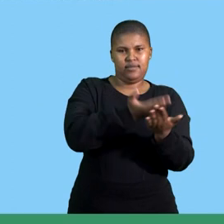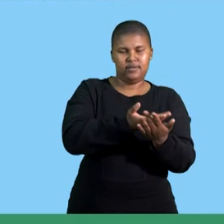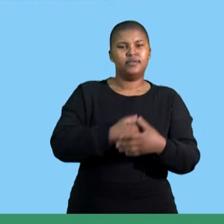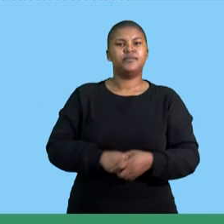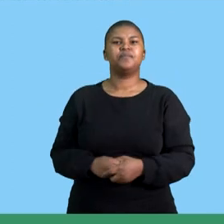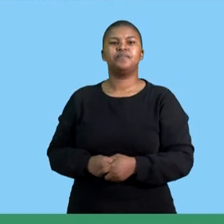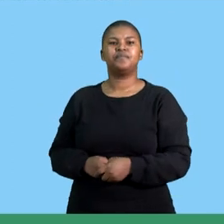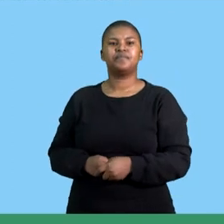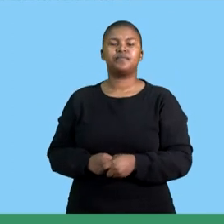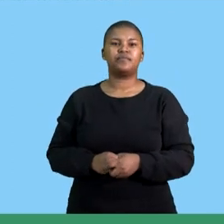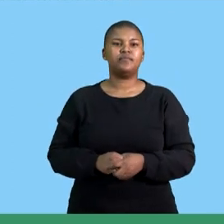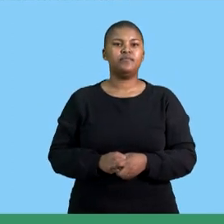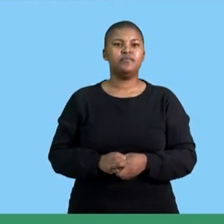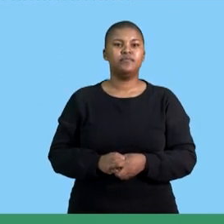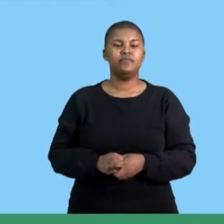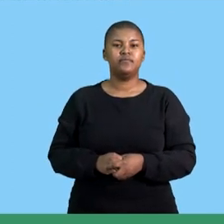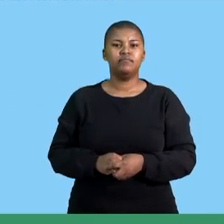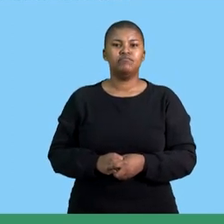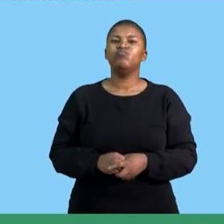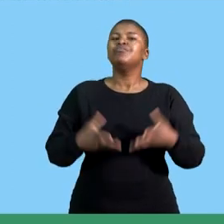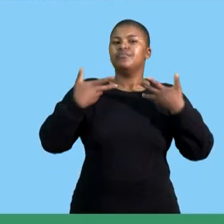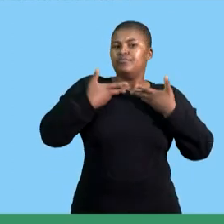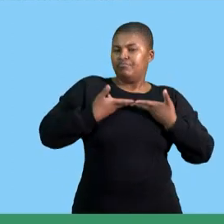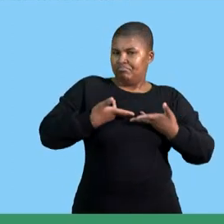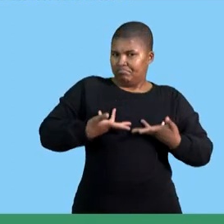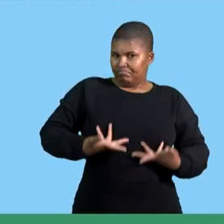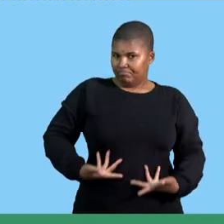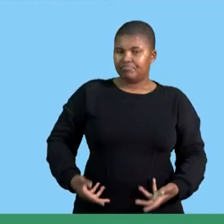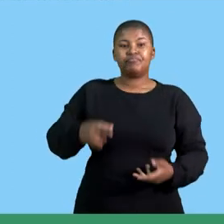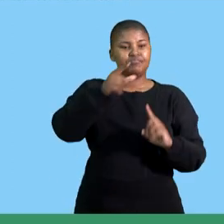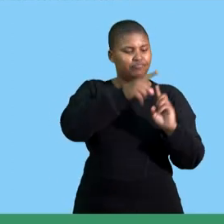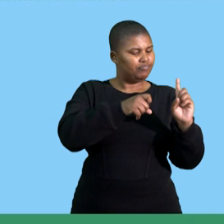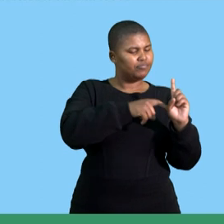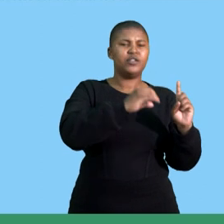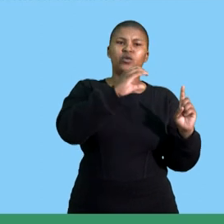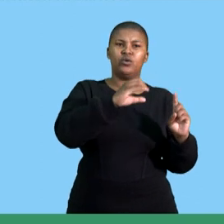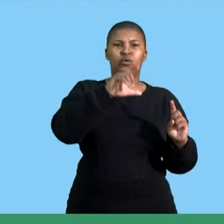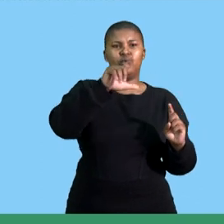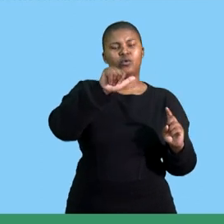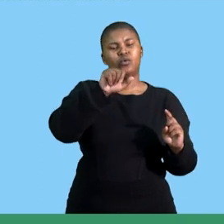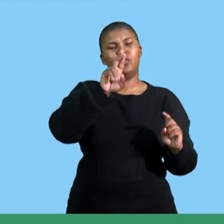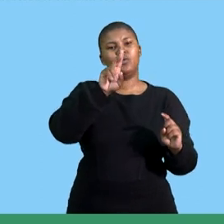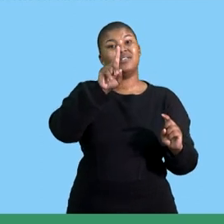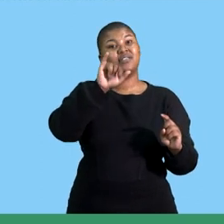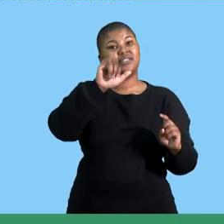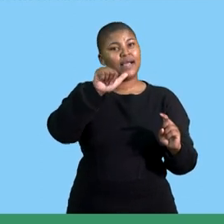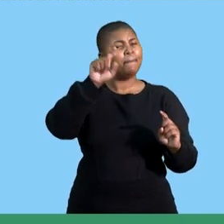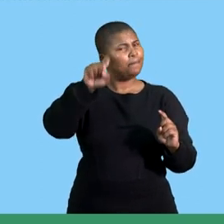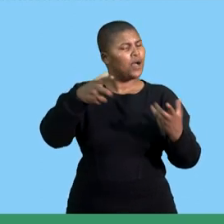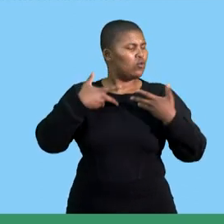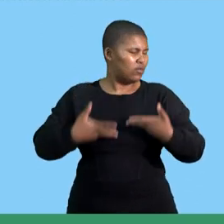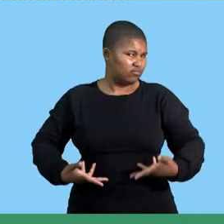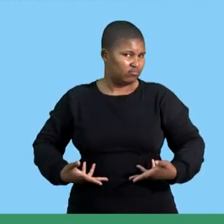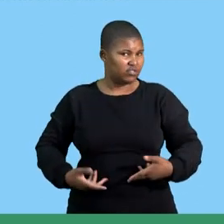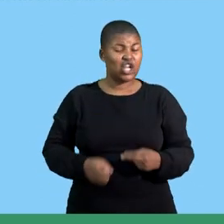and calmly and keep responses brief uh brief so we need claudia need to make sure that when